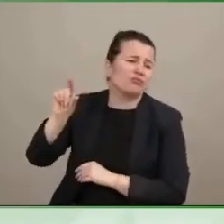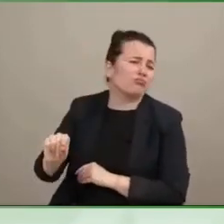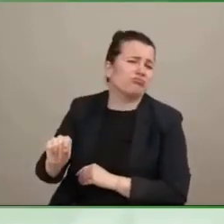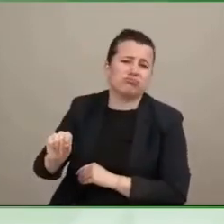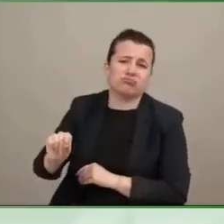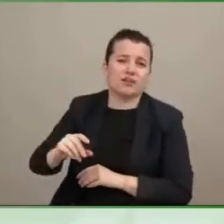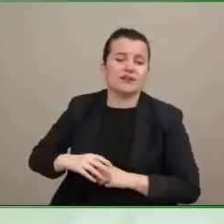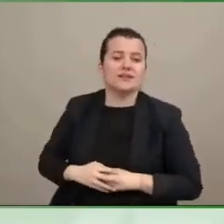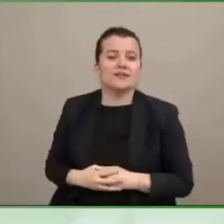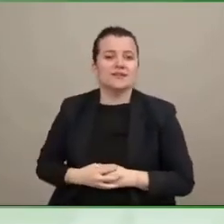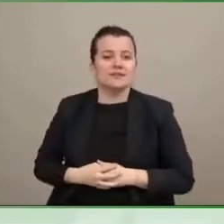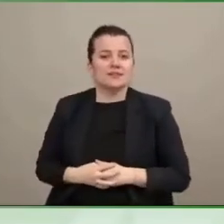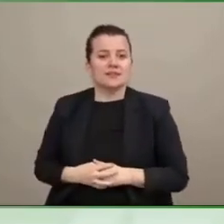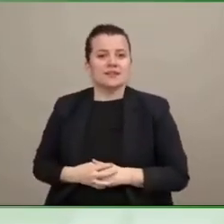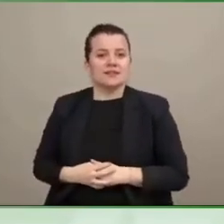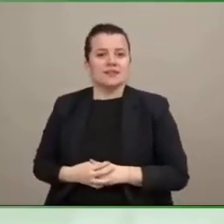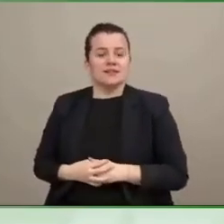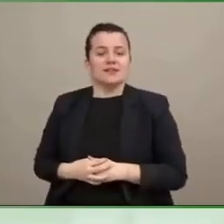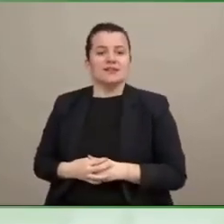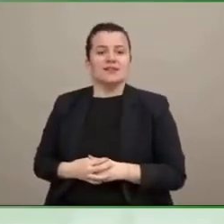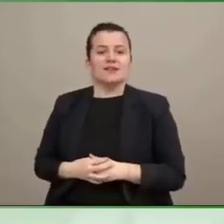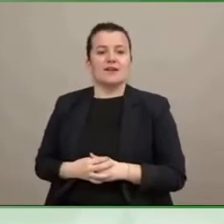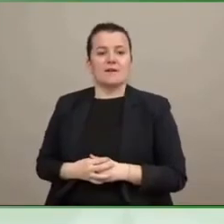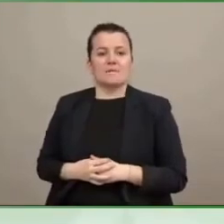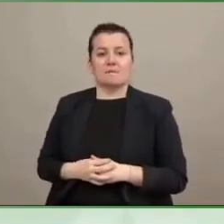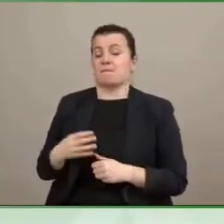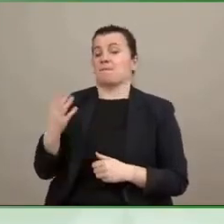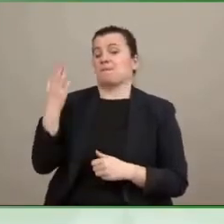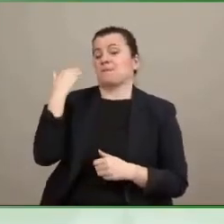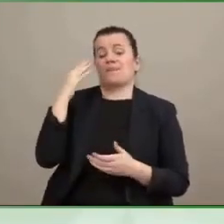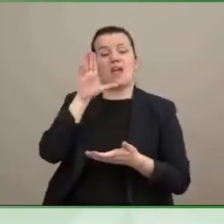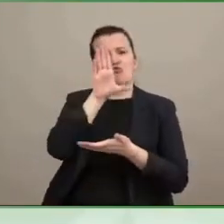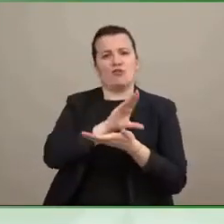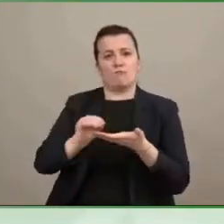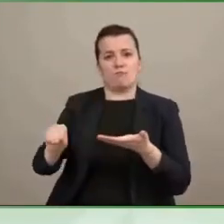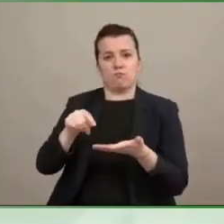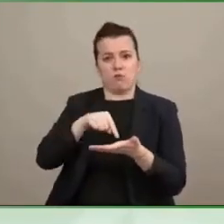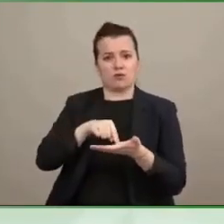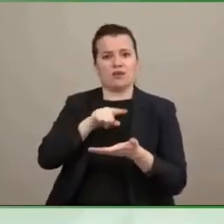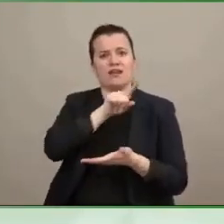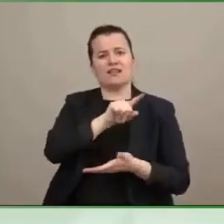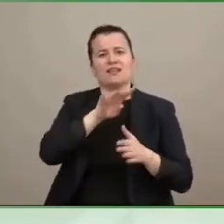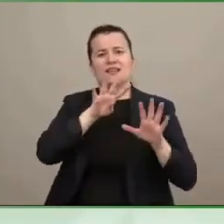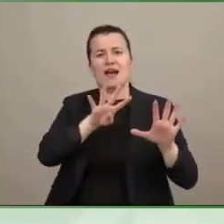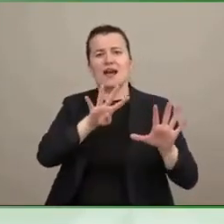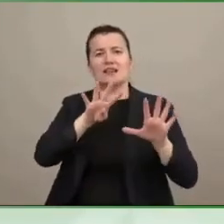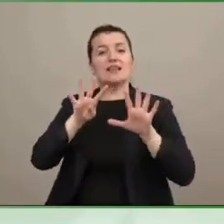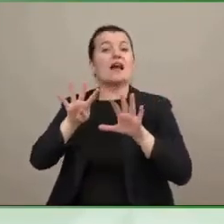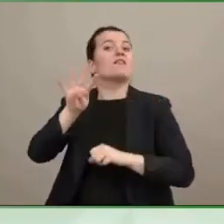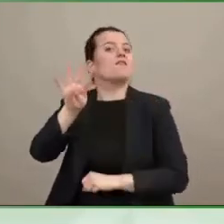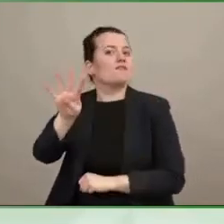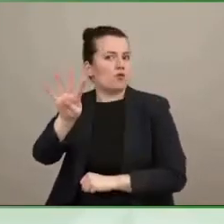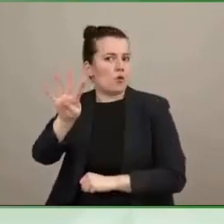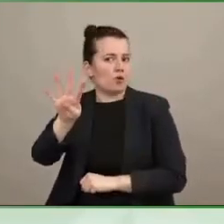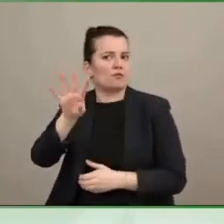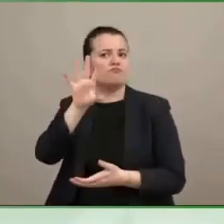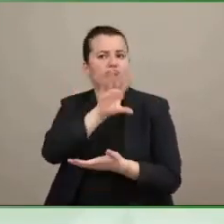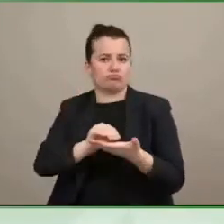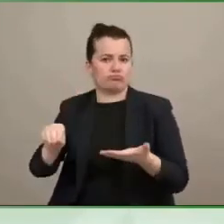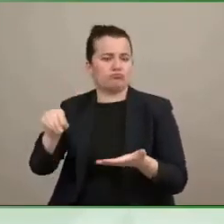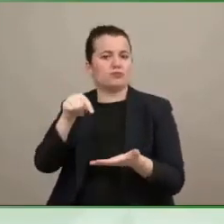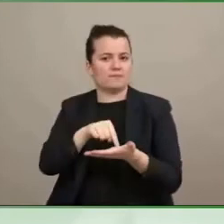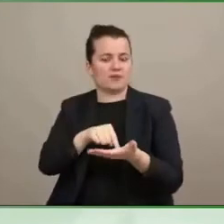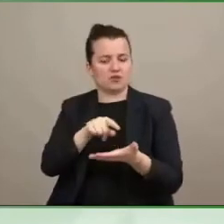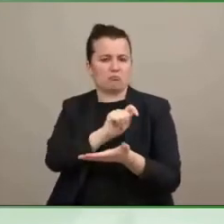something from a report that came in 1994 called Beyond the Ramp. And the quote is from this